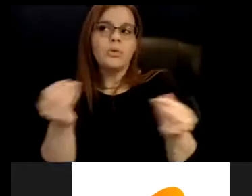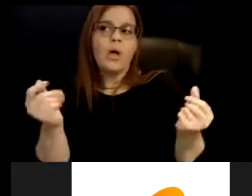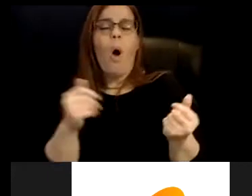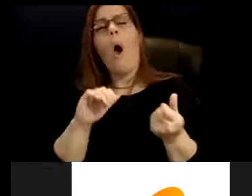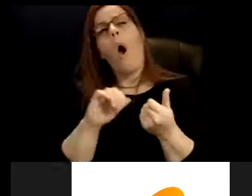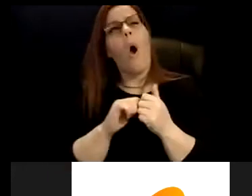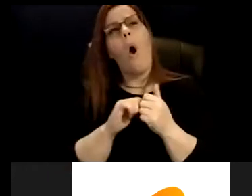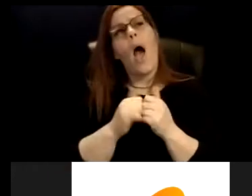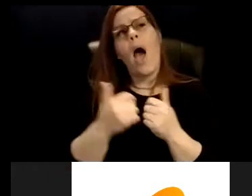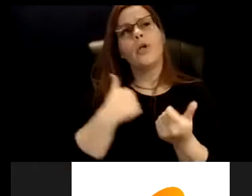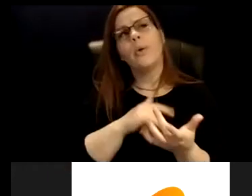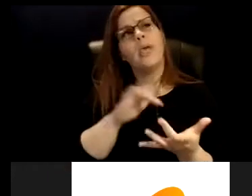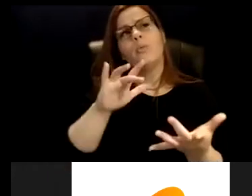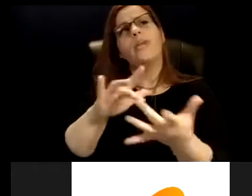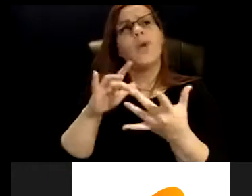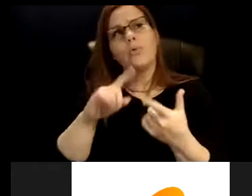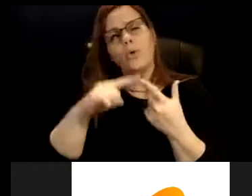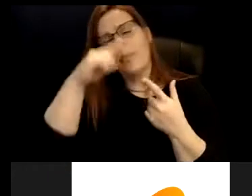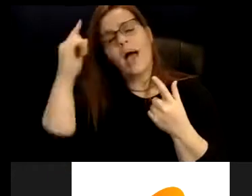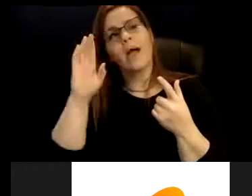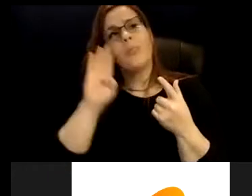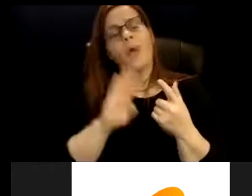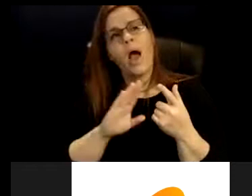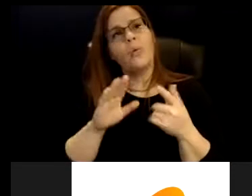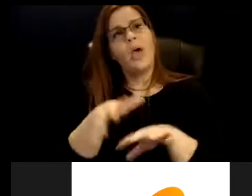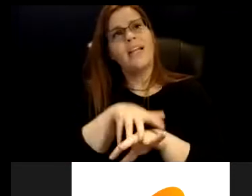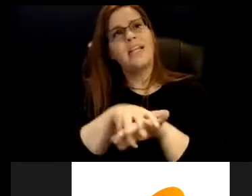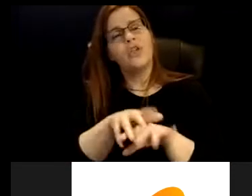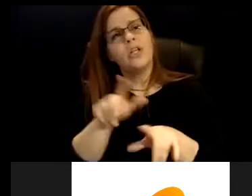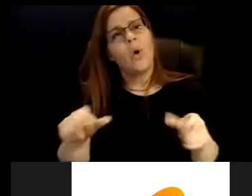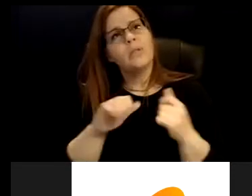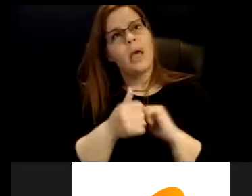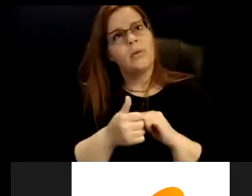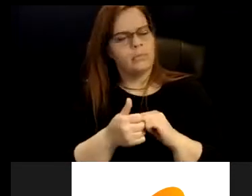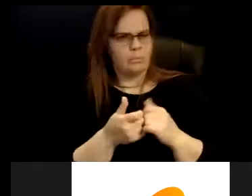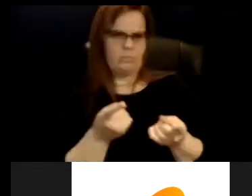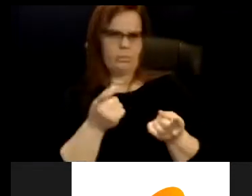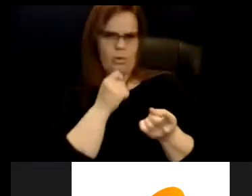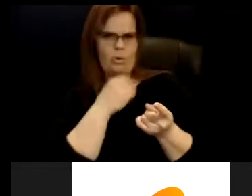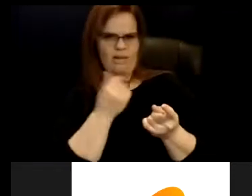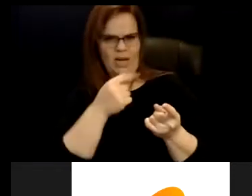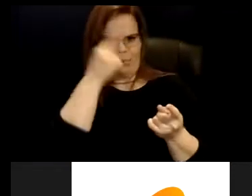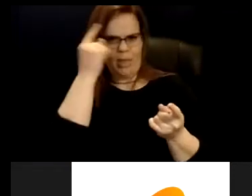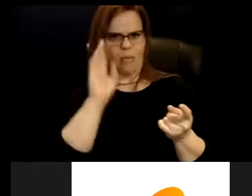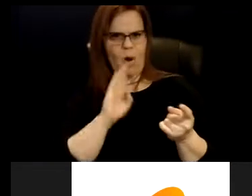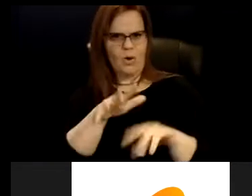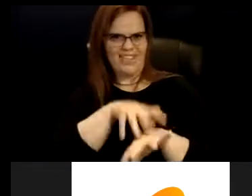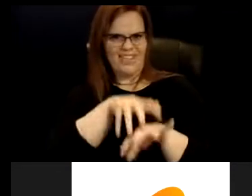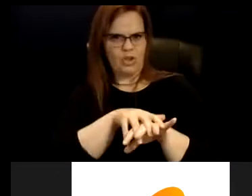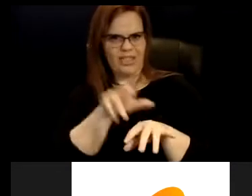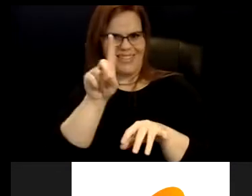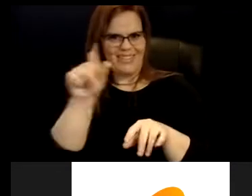black, brown, indigenous, disabled folks, but you don't have any black, brown, indigenous, disabled folks in at that, at that conversation,